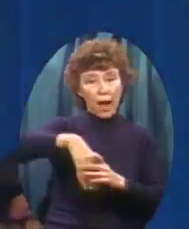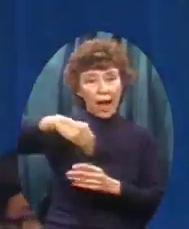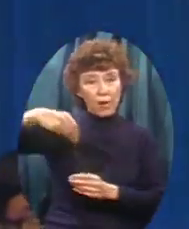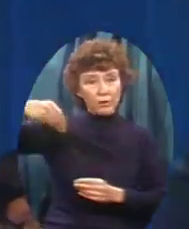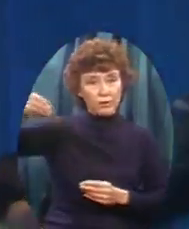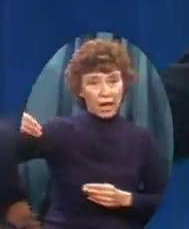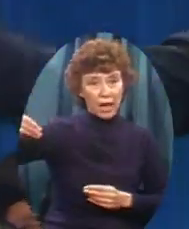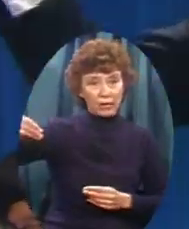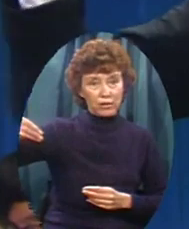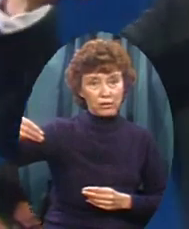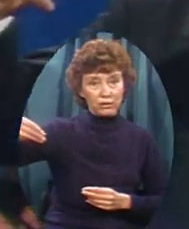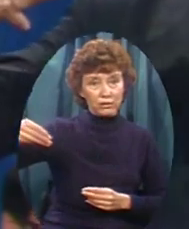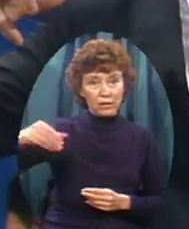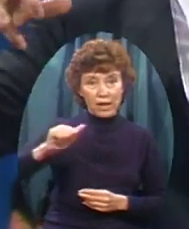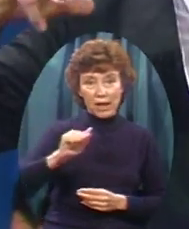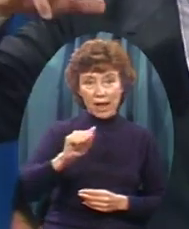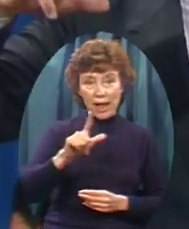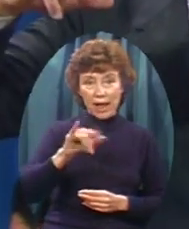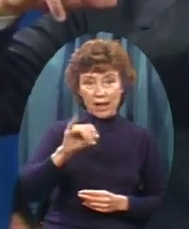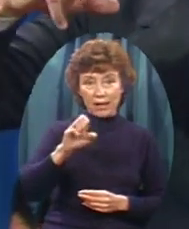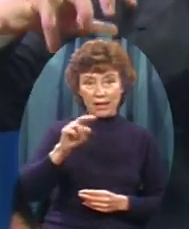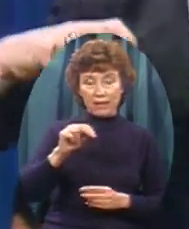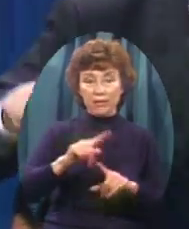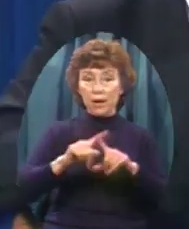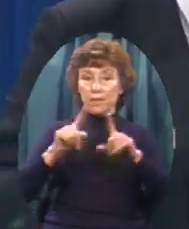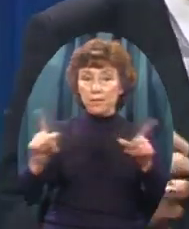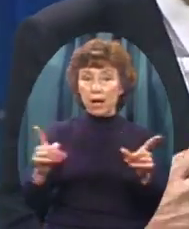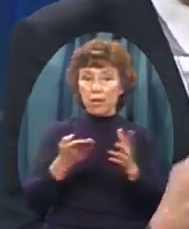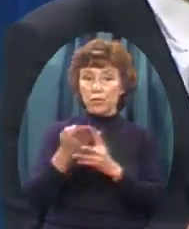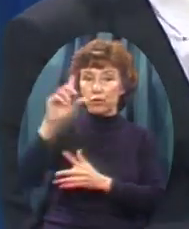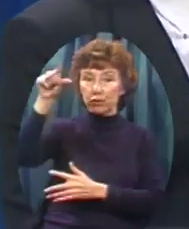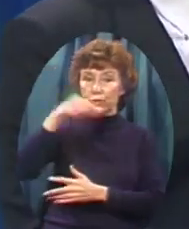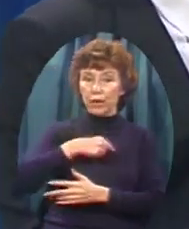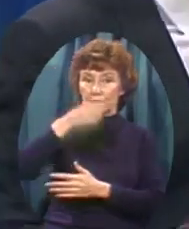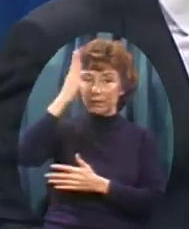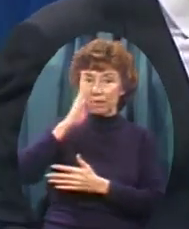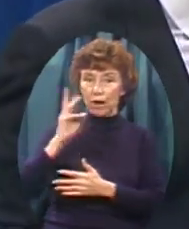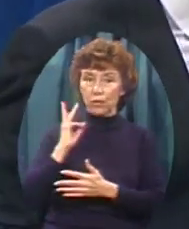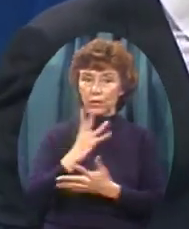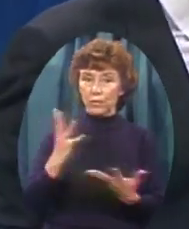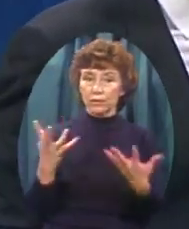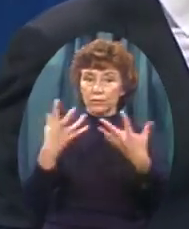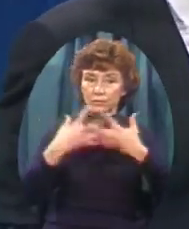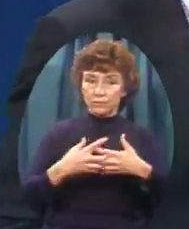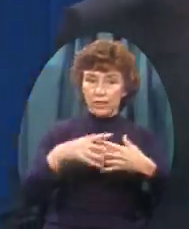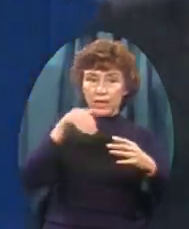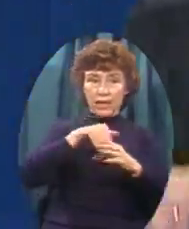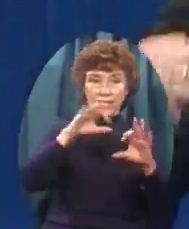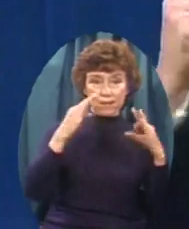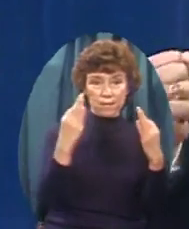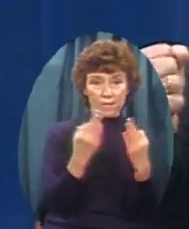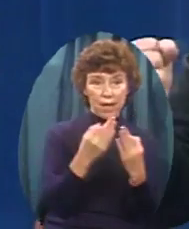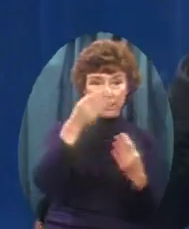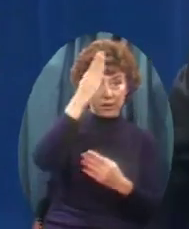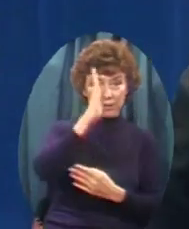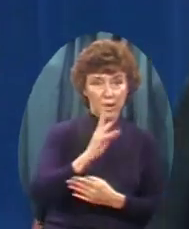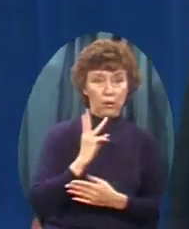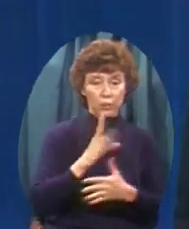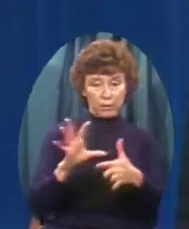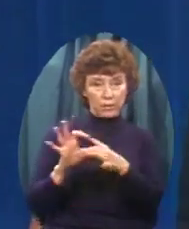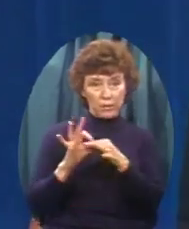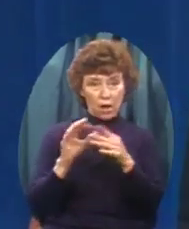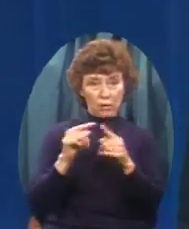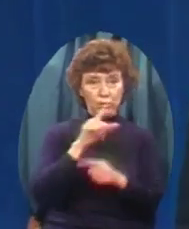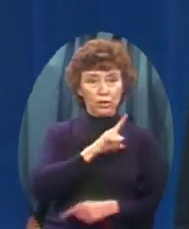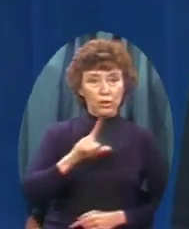Aliens But by the grace of God We have been grafted Into the family And we belong To the